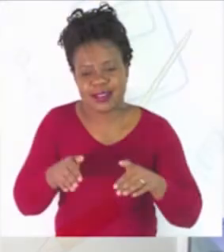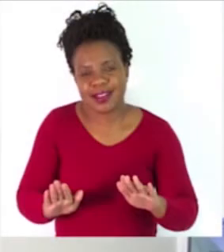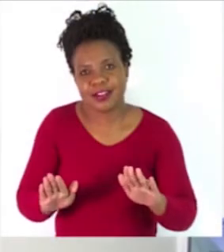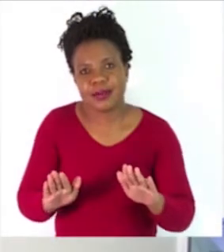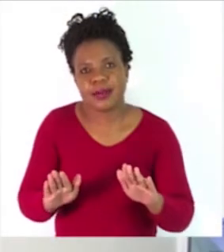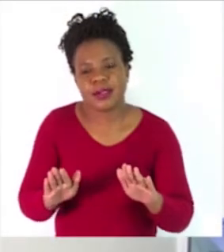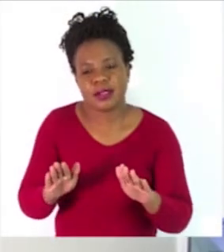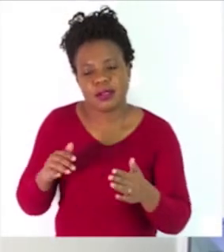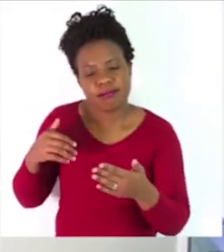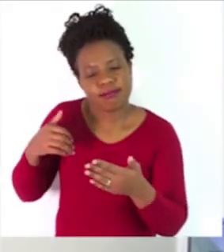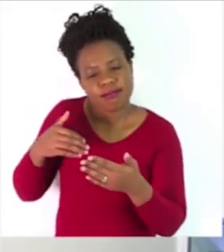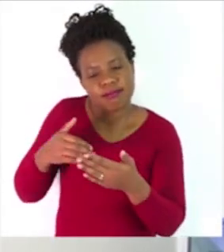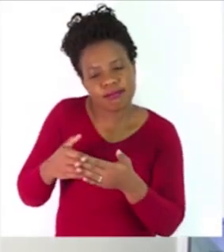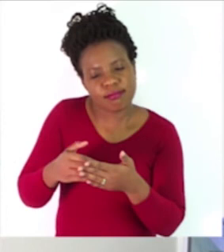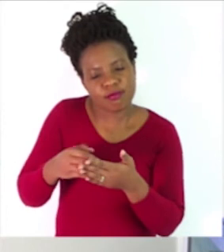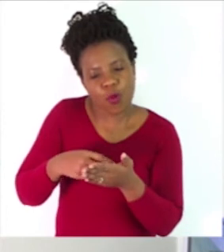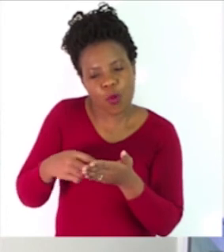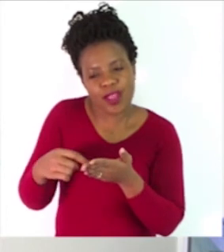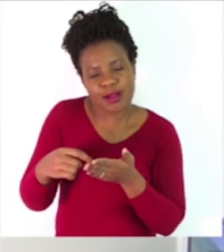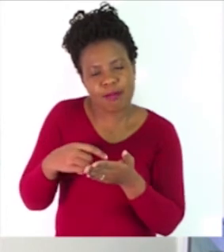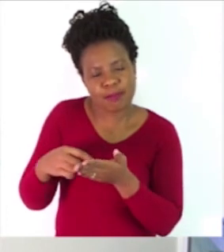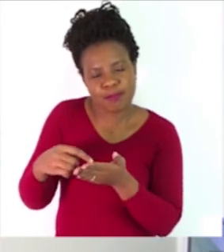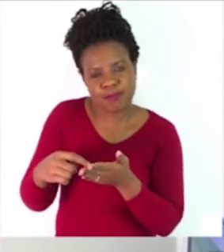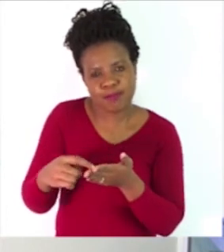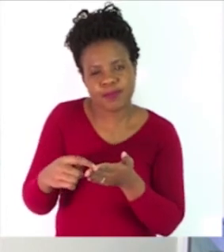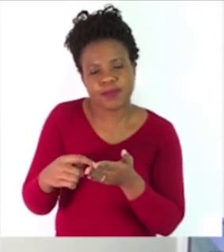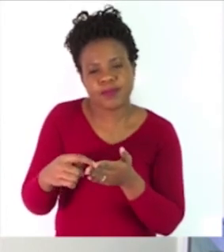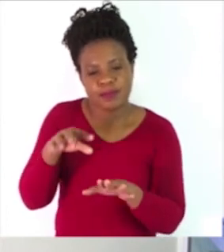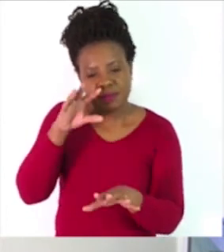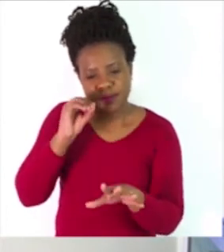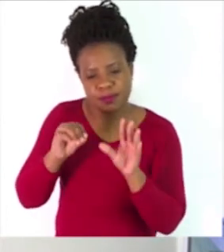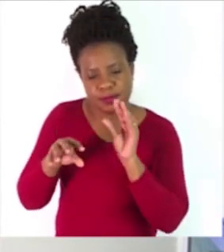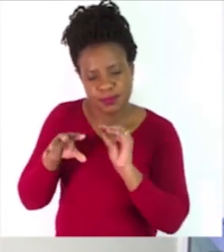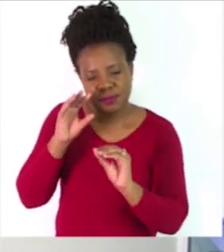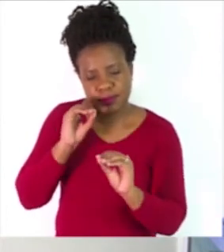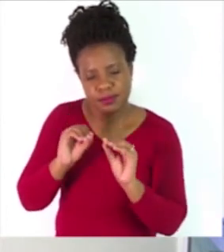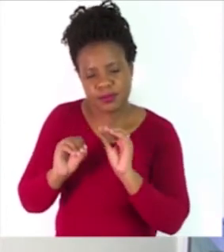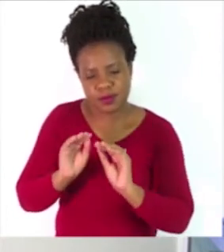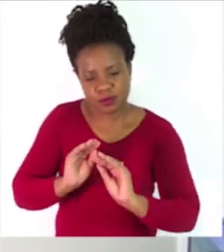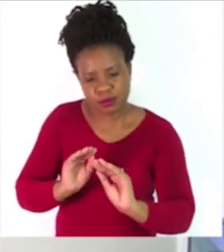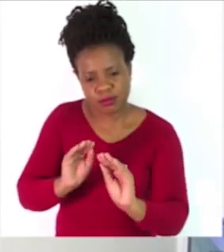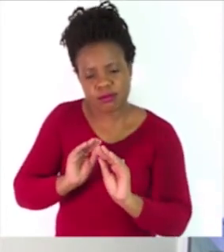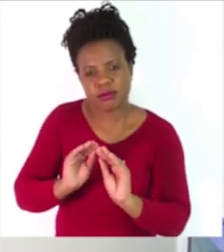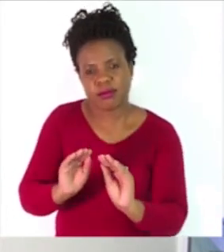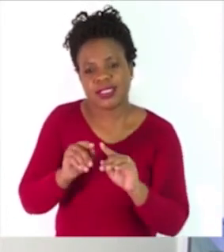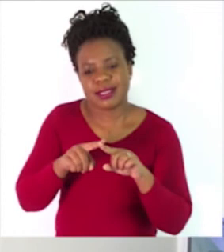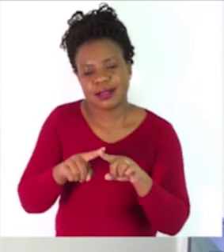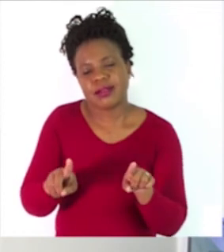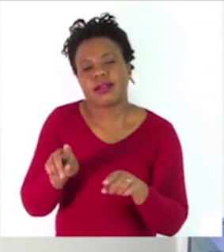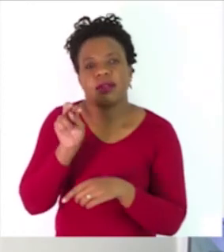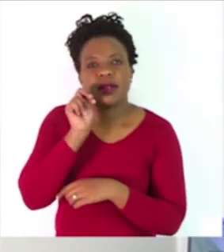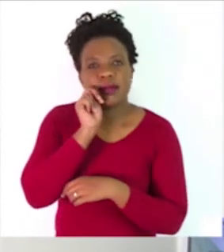Past five lessons, we have been looking at the nouns, and we